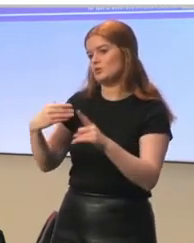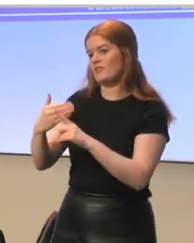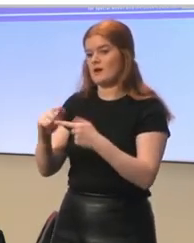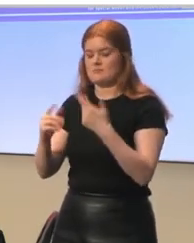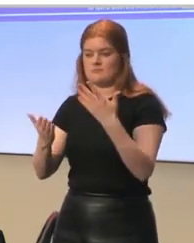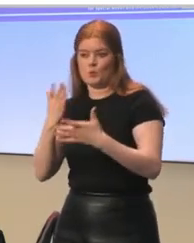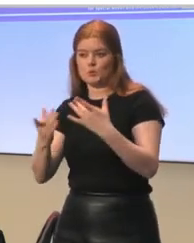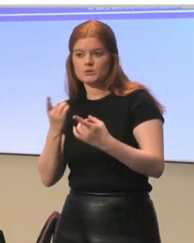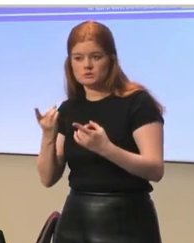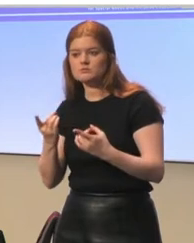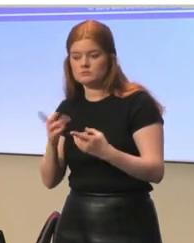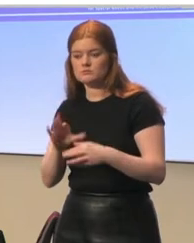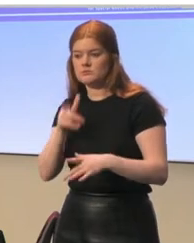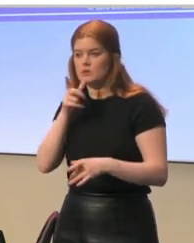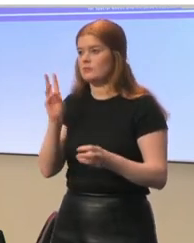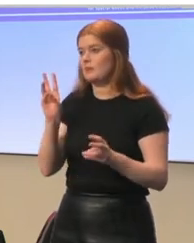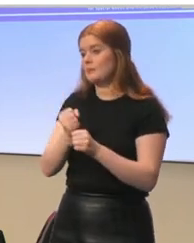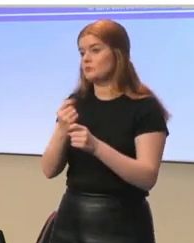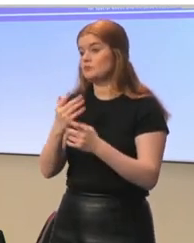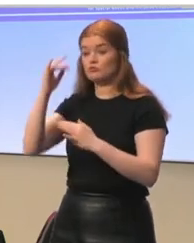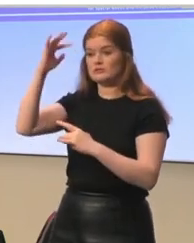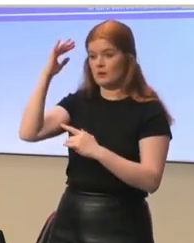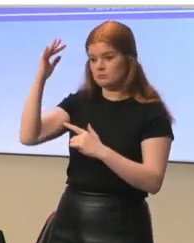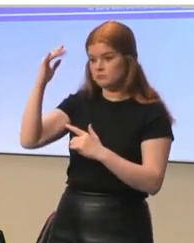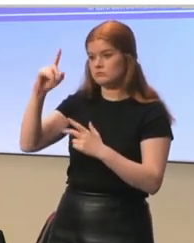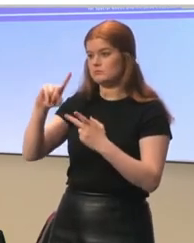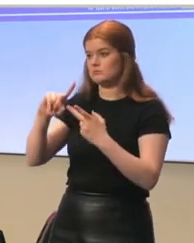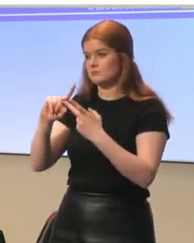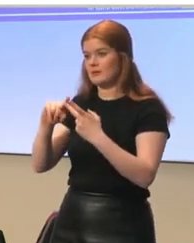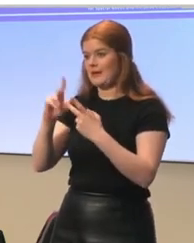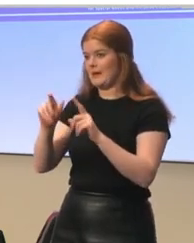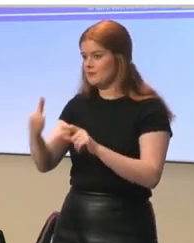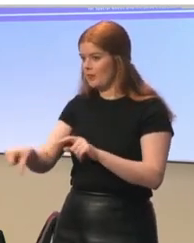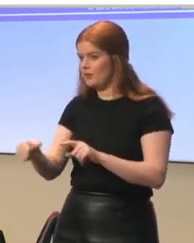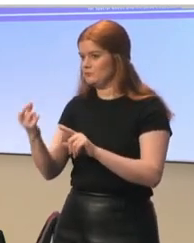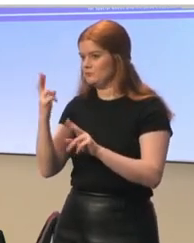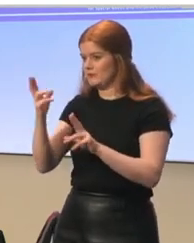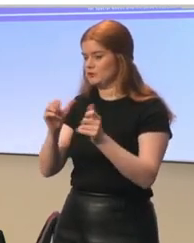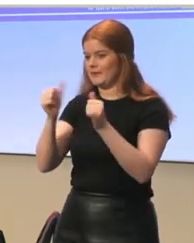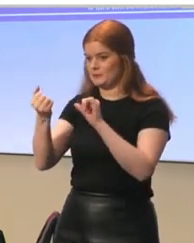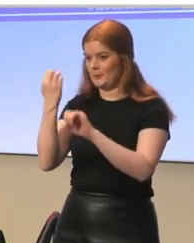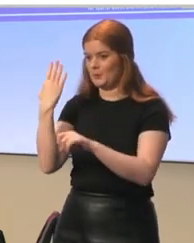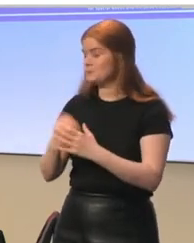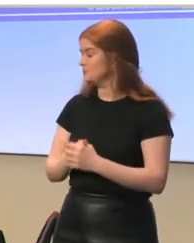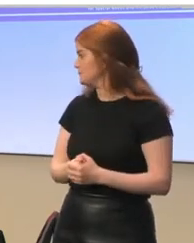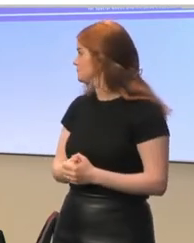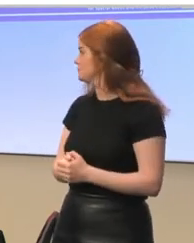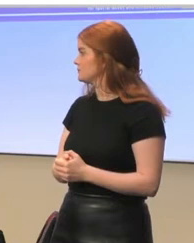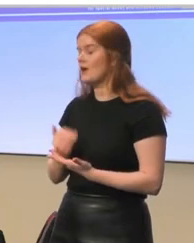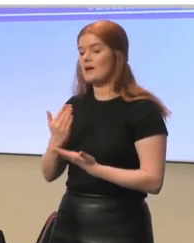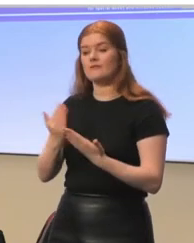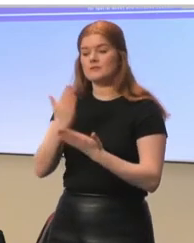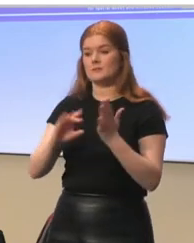we do it. I will talk a bit about the principles. I can actually go forward here. We have some key